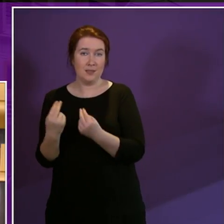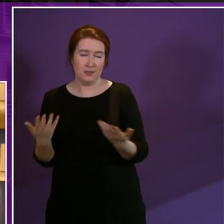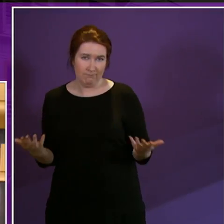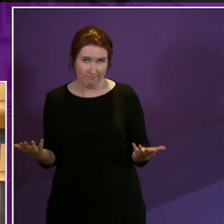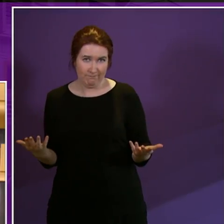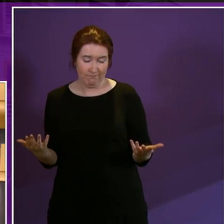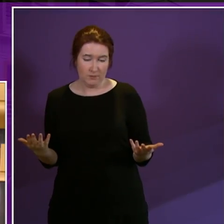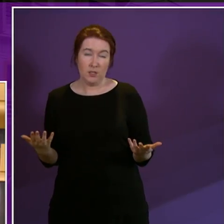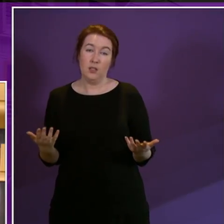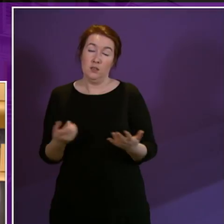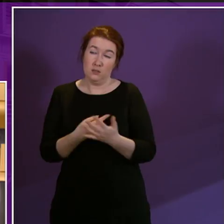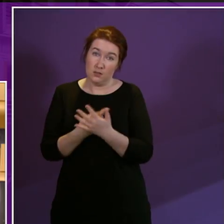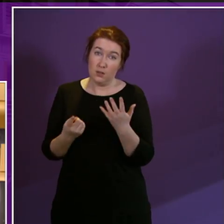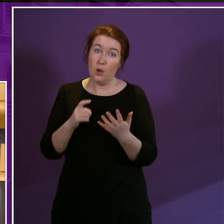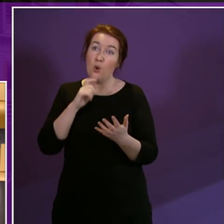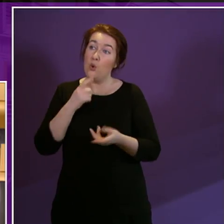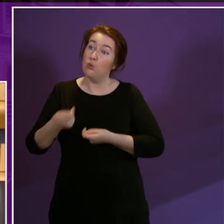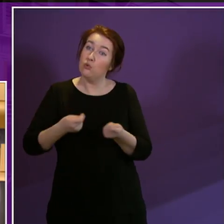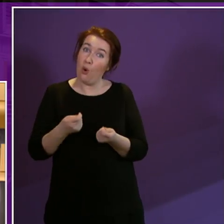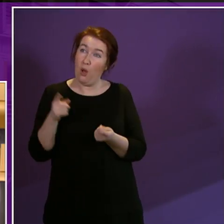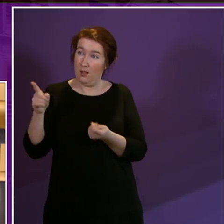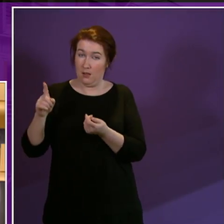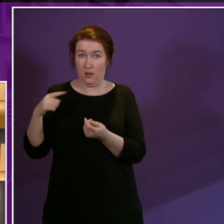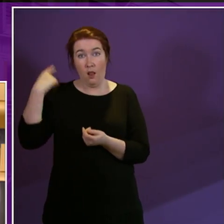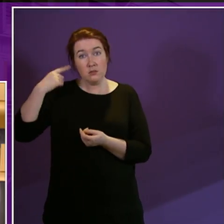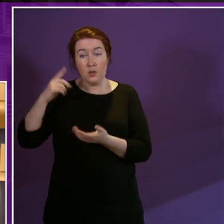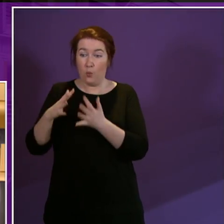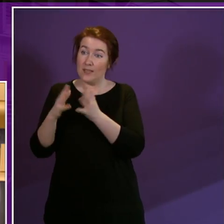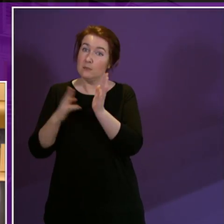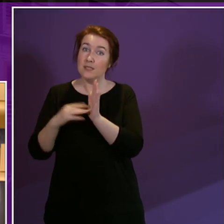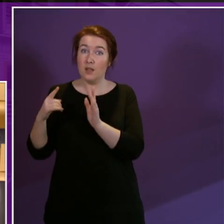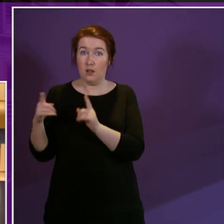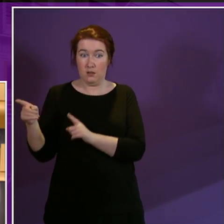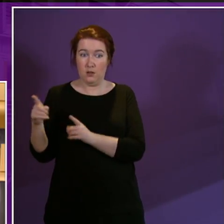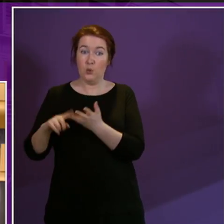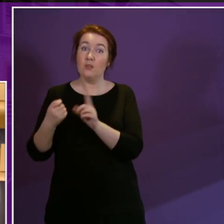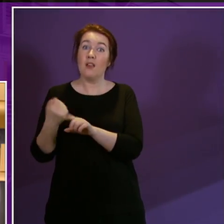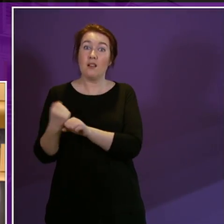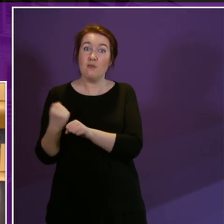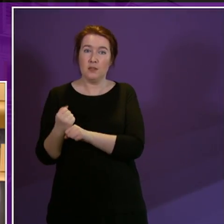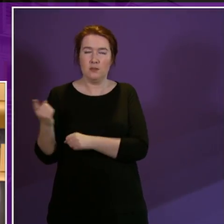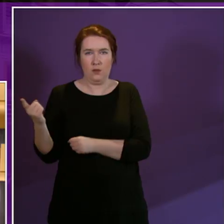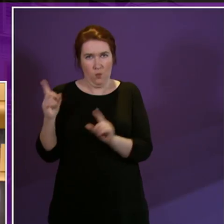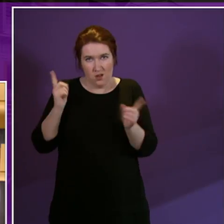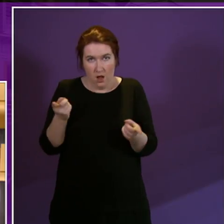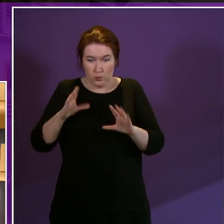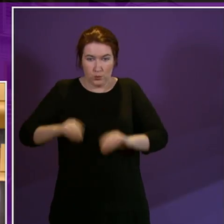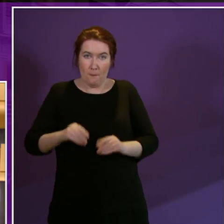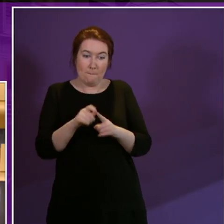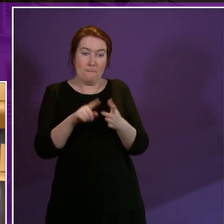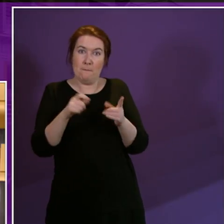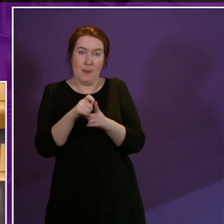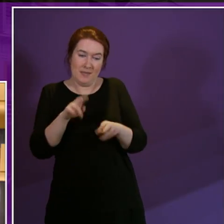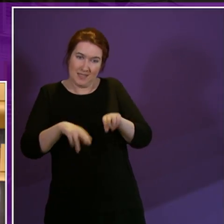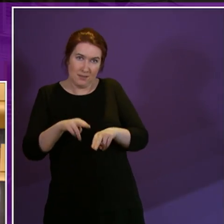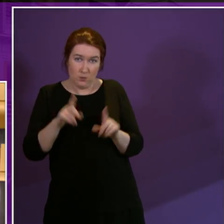so long as these powers stay with Westminster, we can't stop those PIP reassessments taking place, and we can't meet